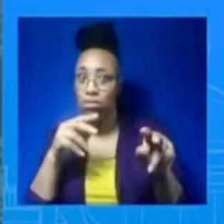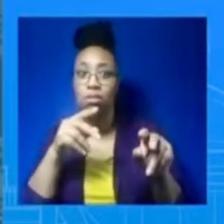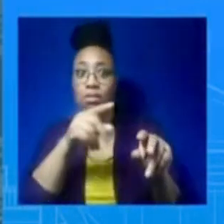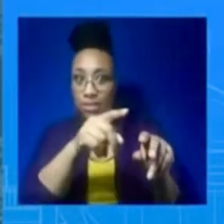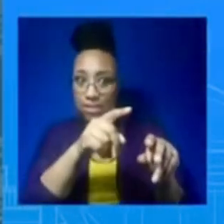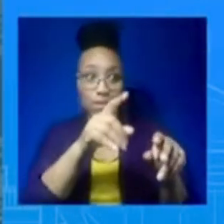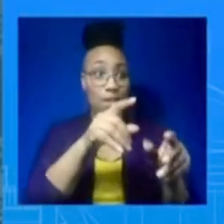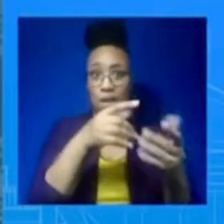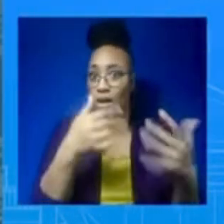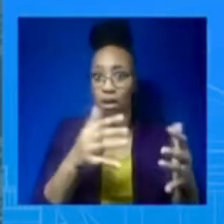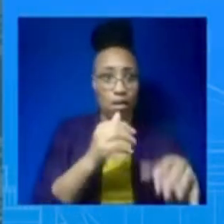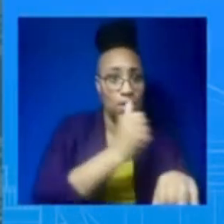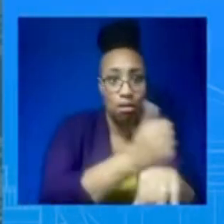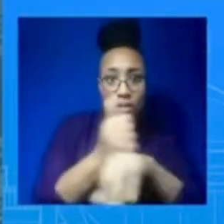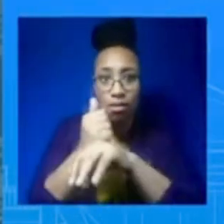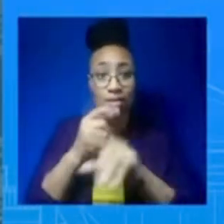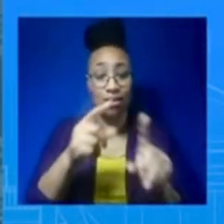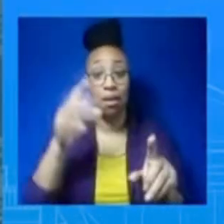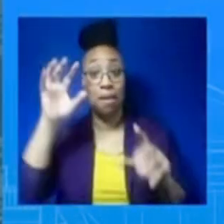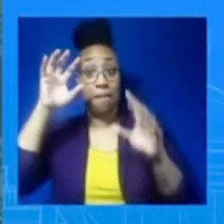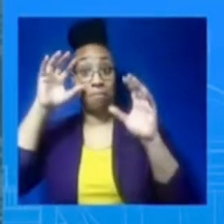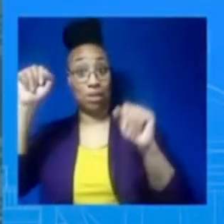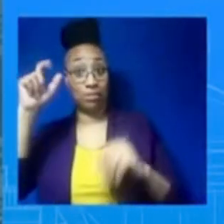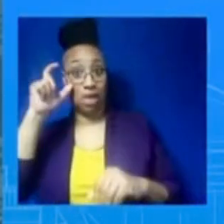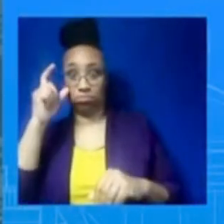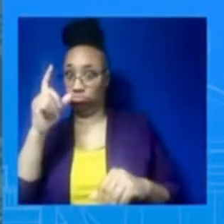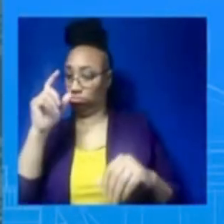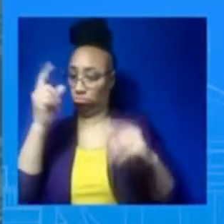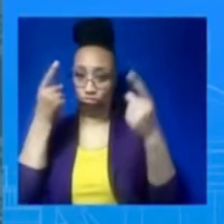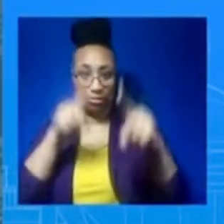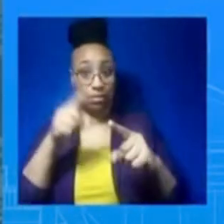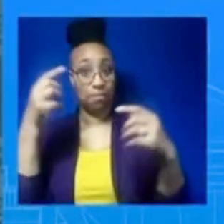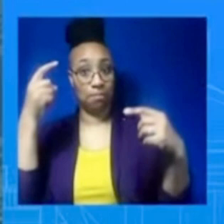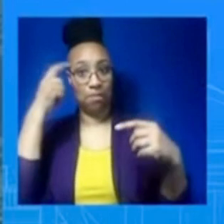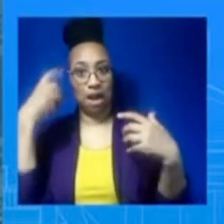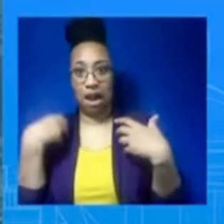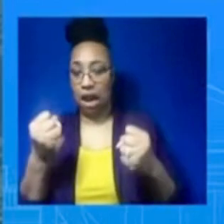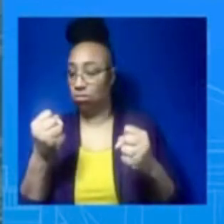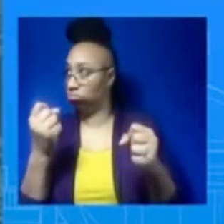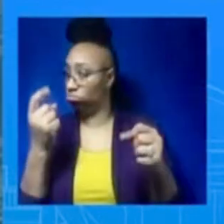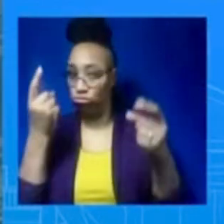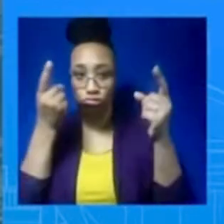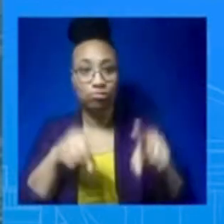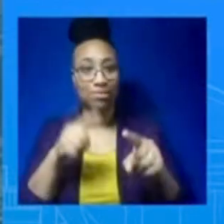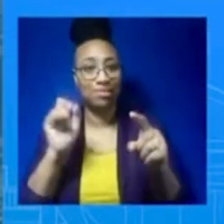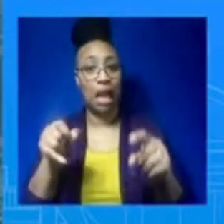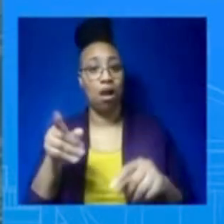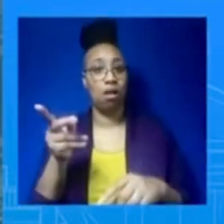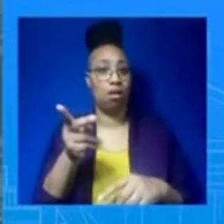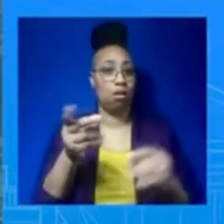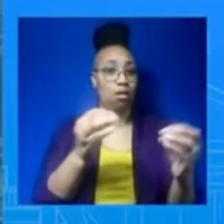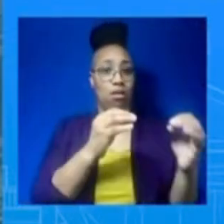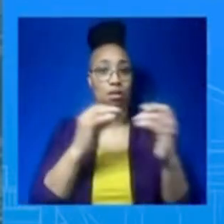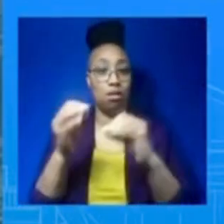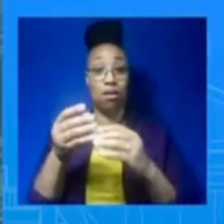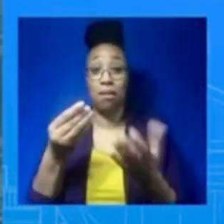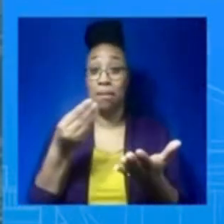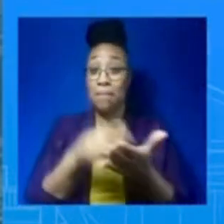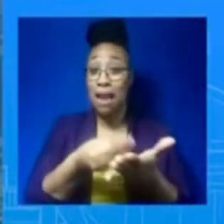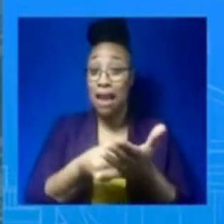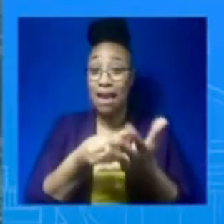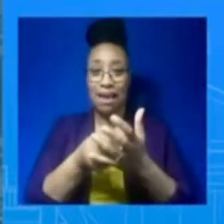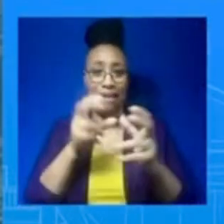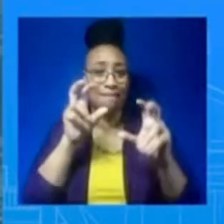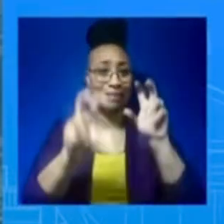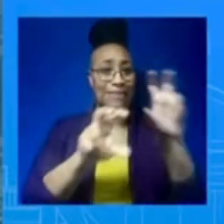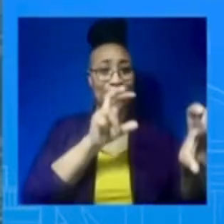from his earliest days as President. His administration has made unprecedented investments in expanding access to mental health services, including